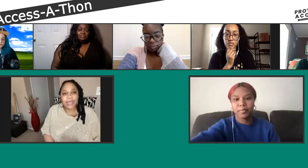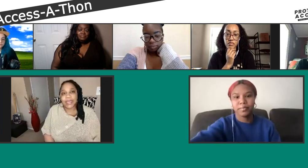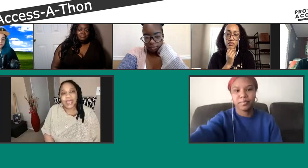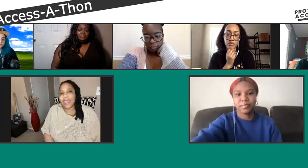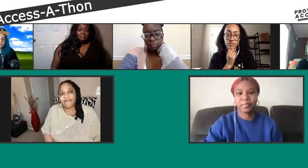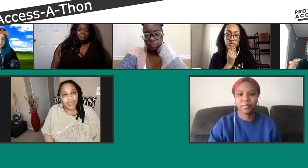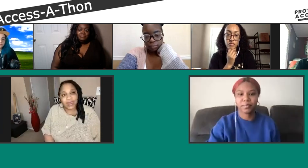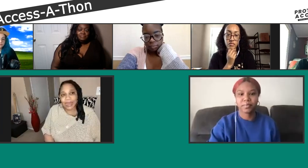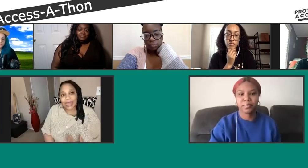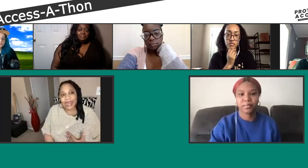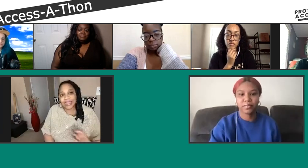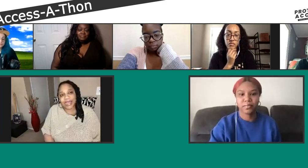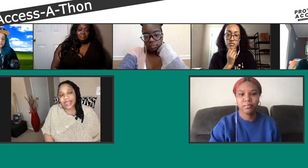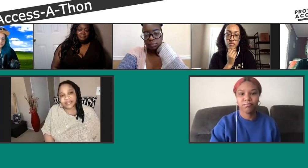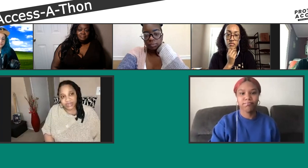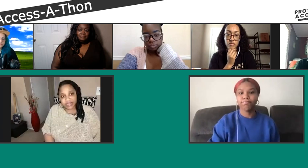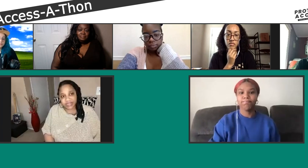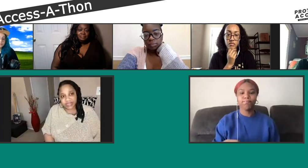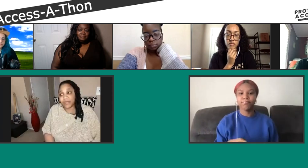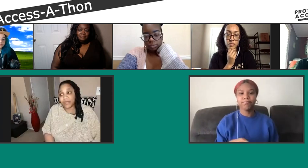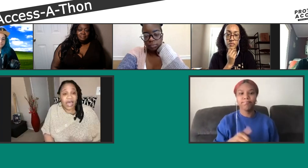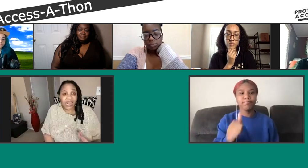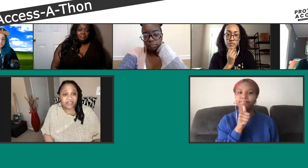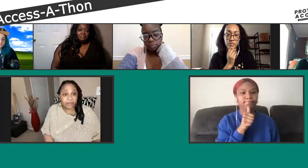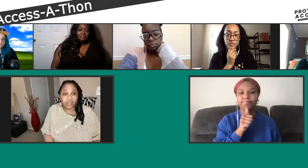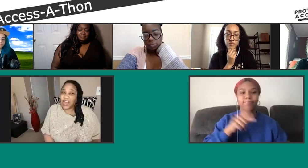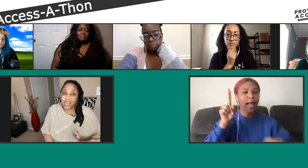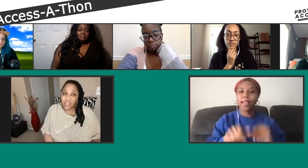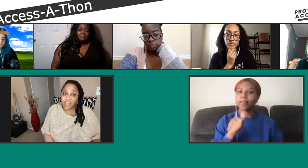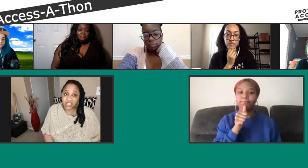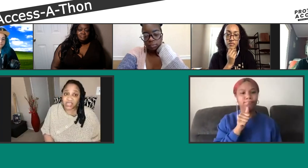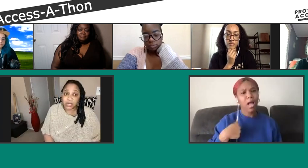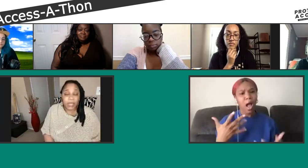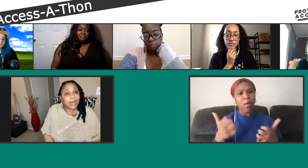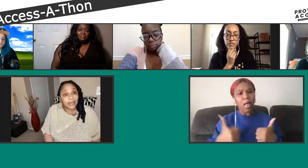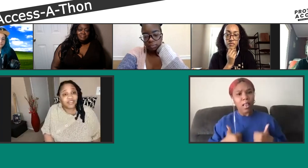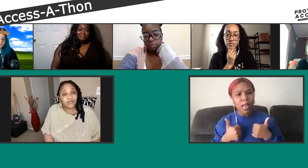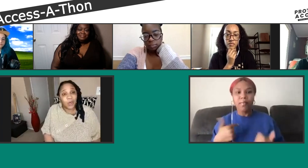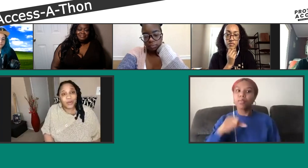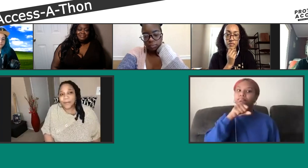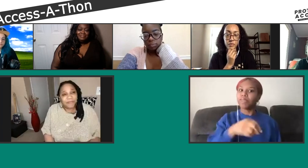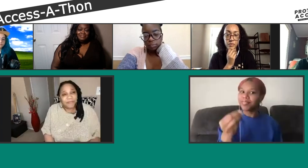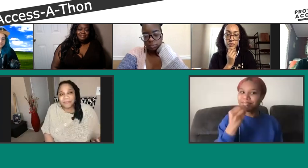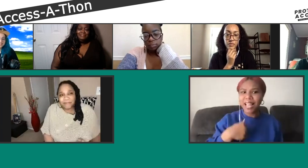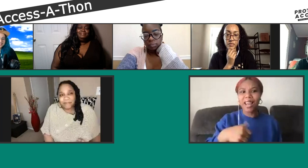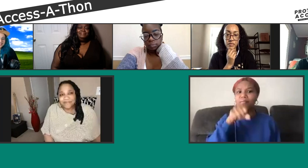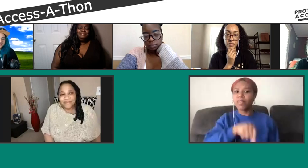I can't, I can't have that. I like, I like to live. I like to breathe. I love to eat. And I love to smoke.